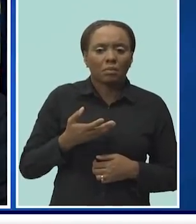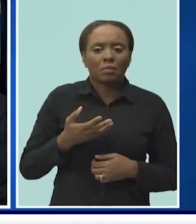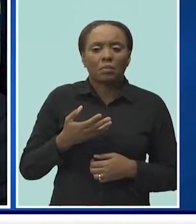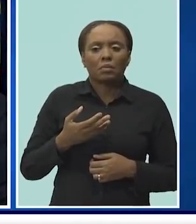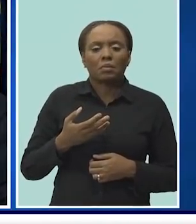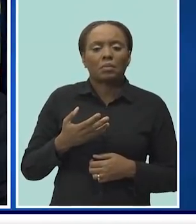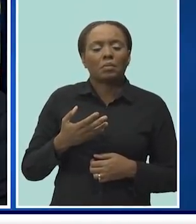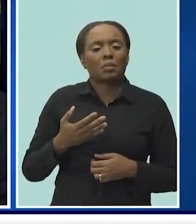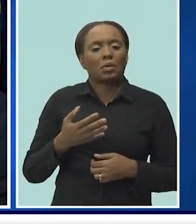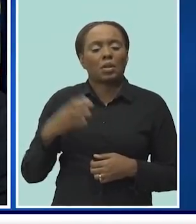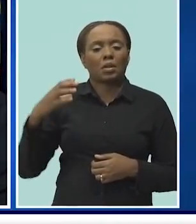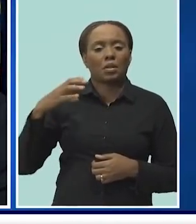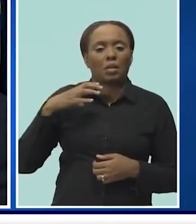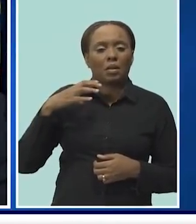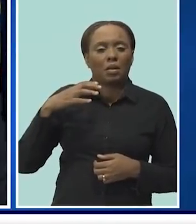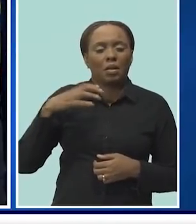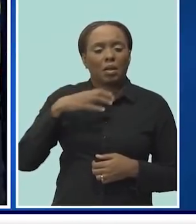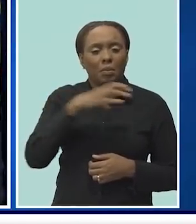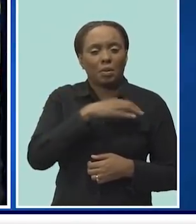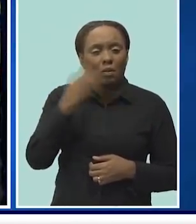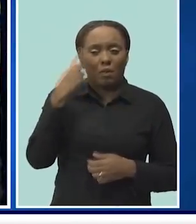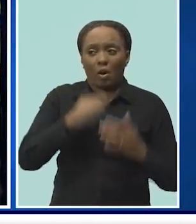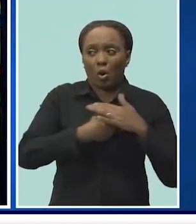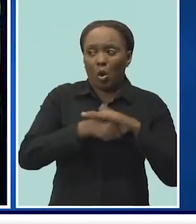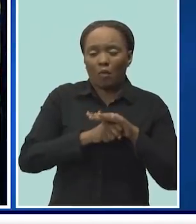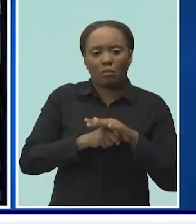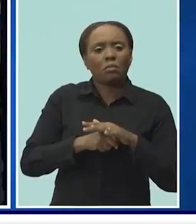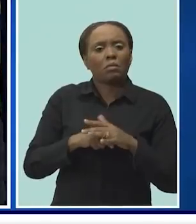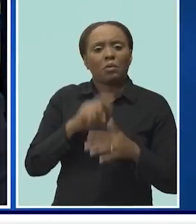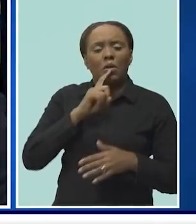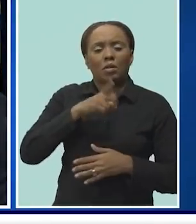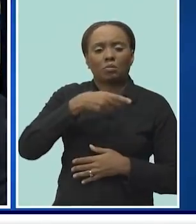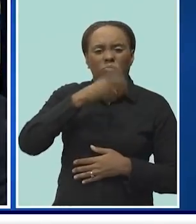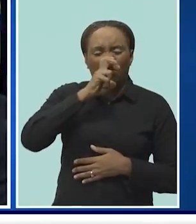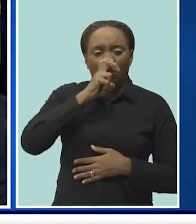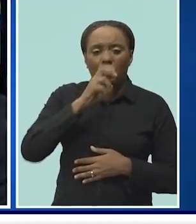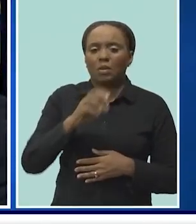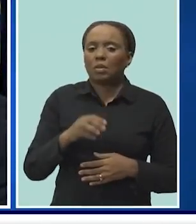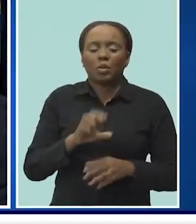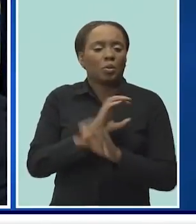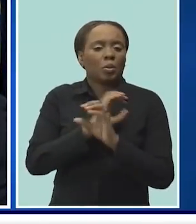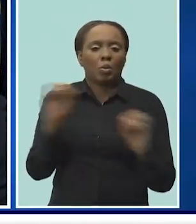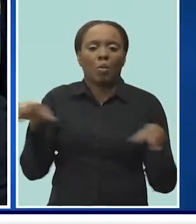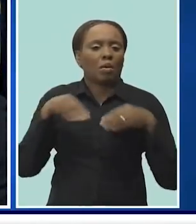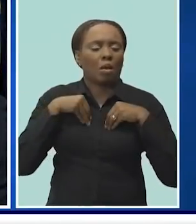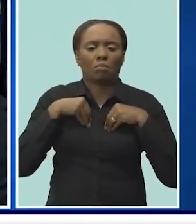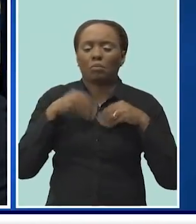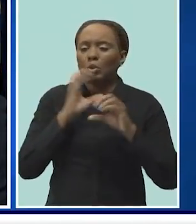is going to be firm. And we are really going to be having a zero tolerance approach.